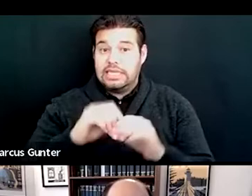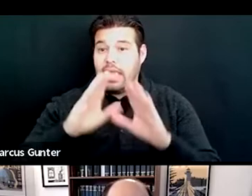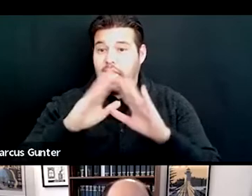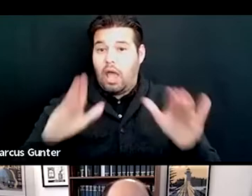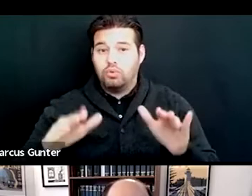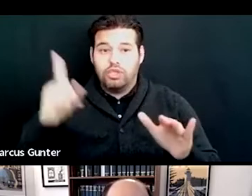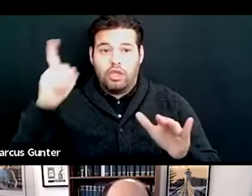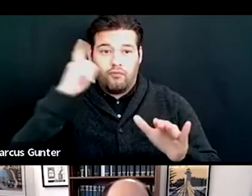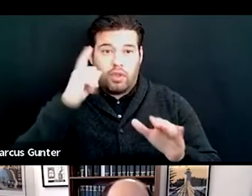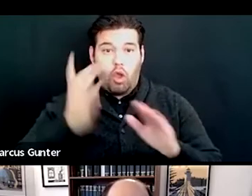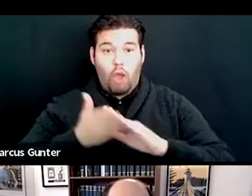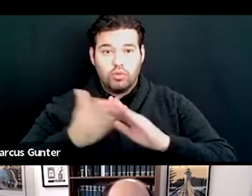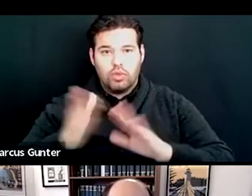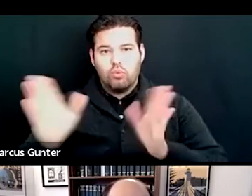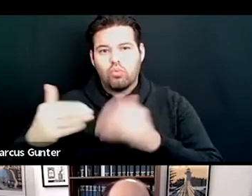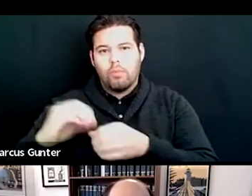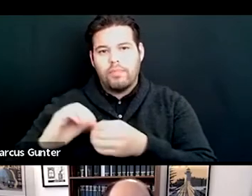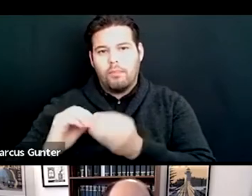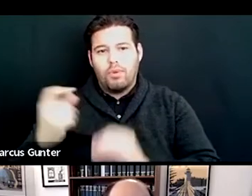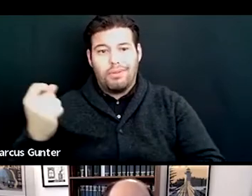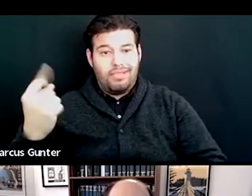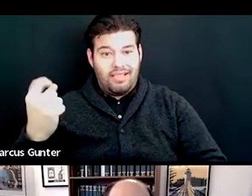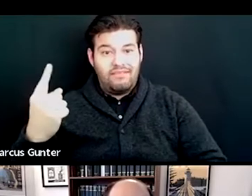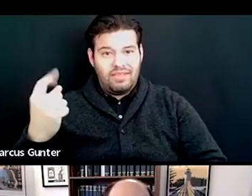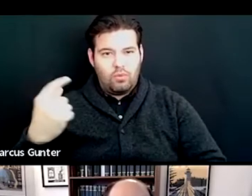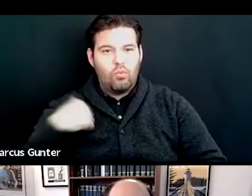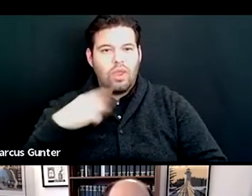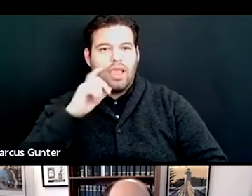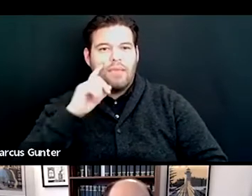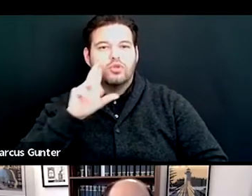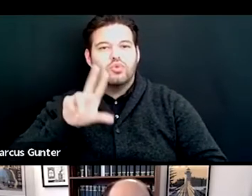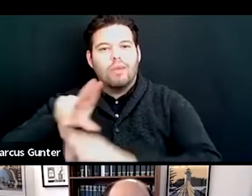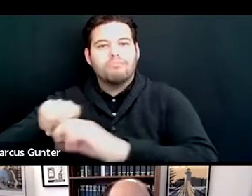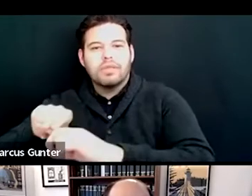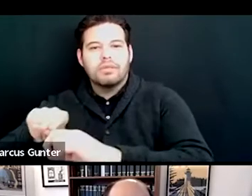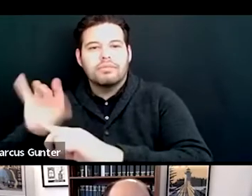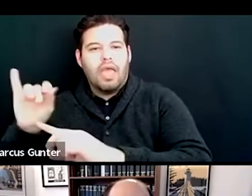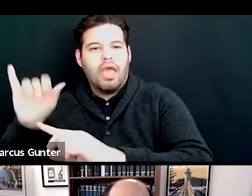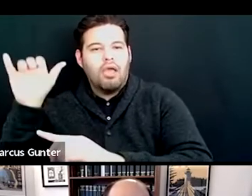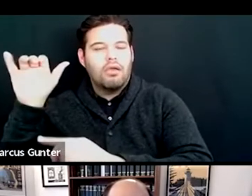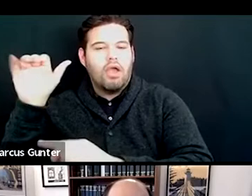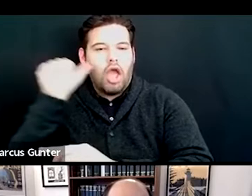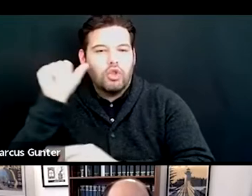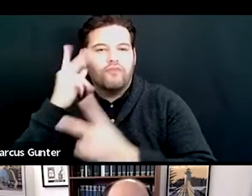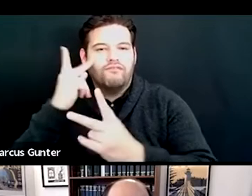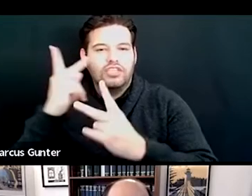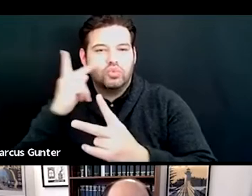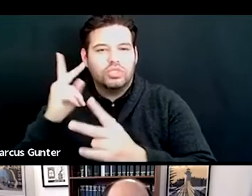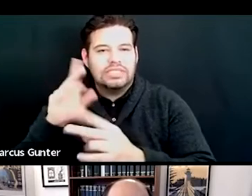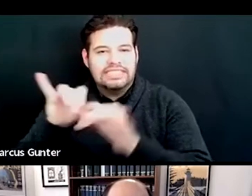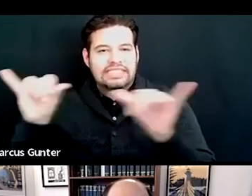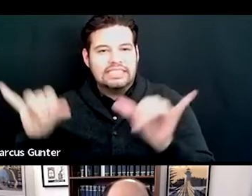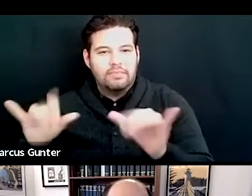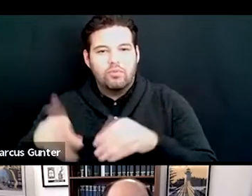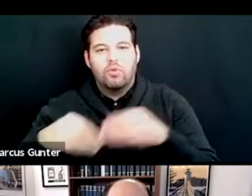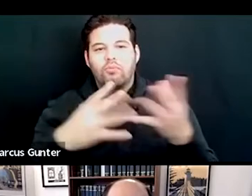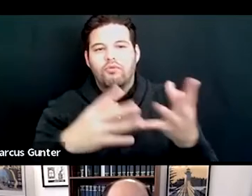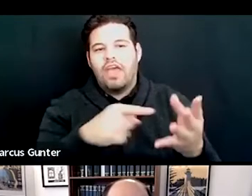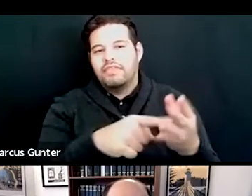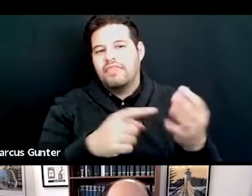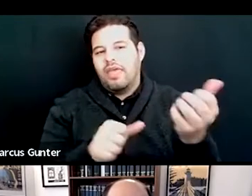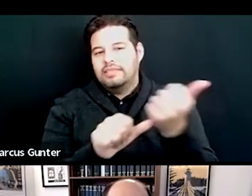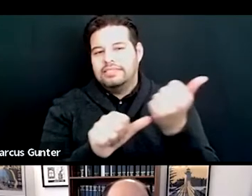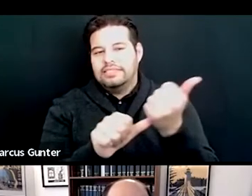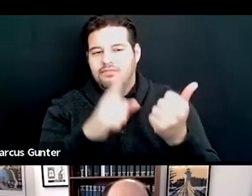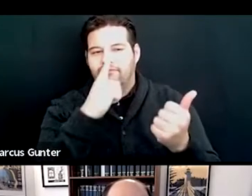operations in room 11, uh, where we're able to tap into the audio visual system to be able to provide that hearing assistance to